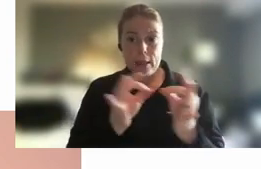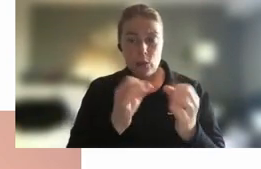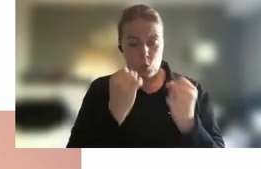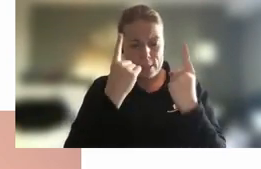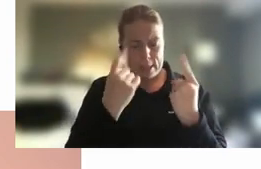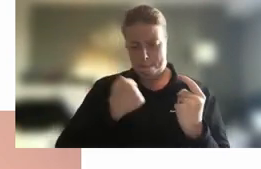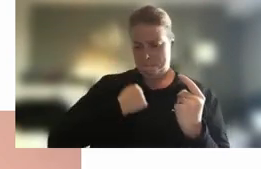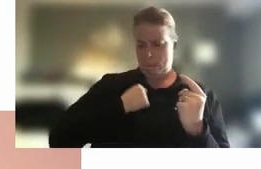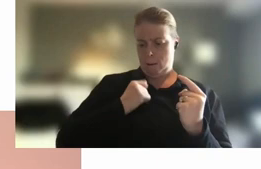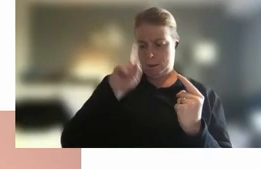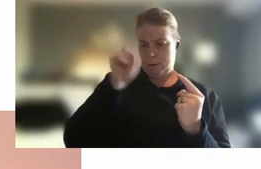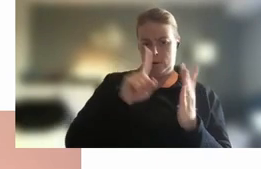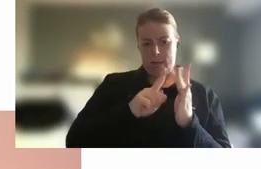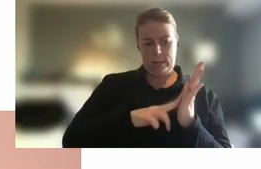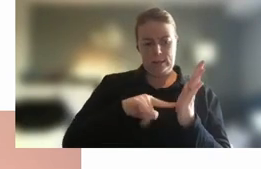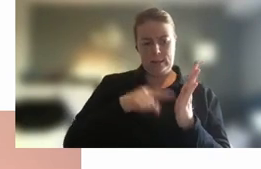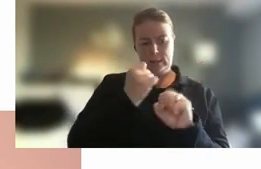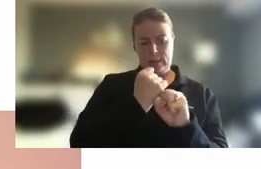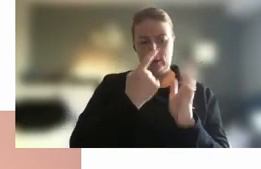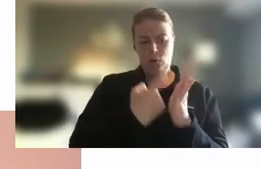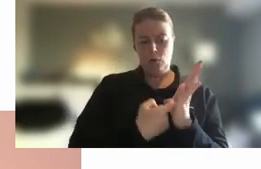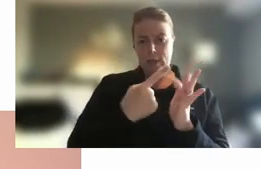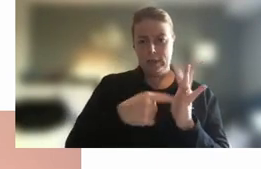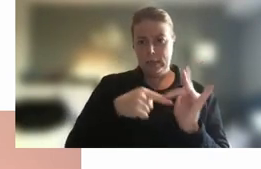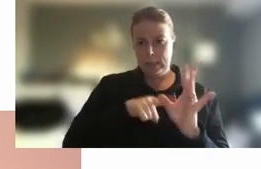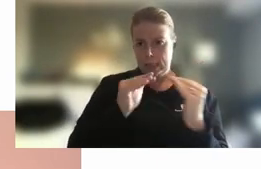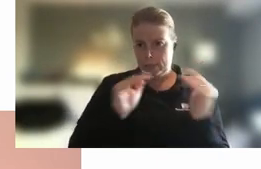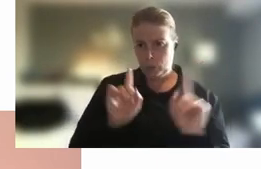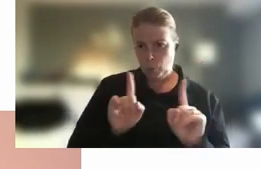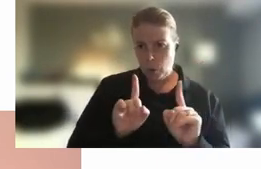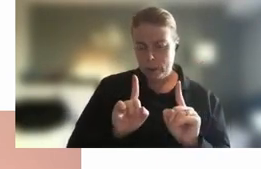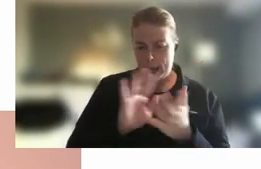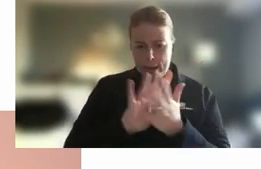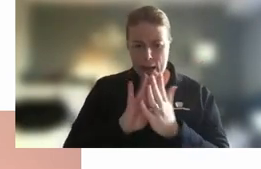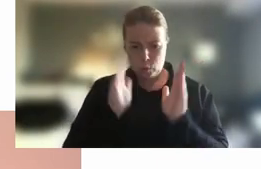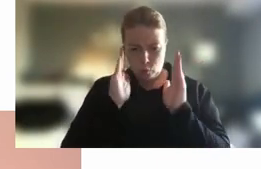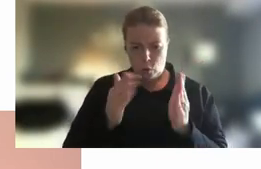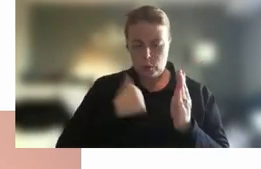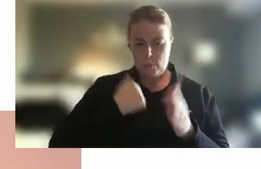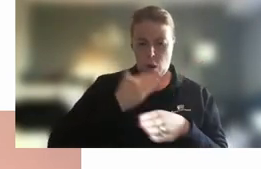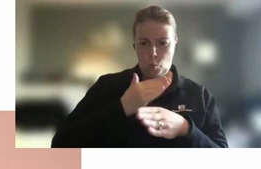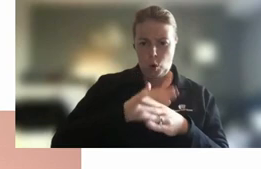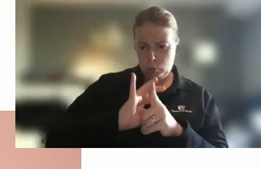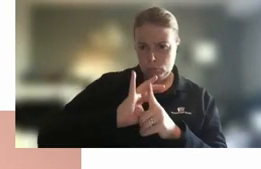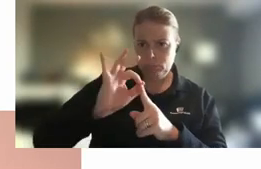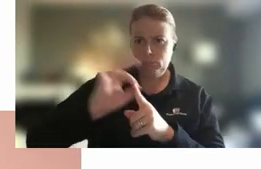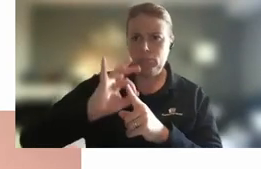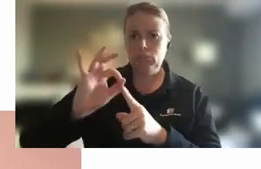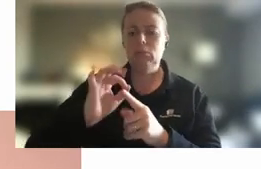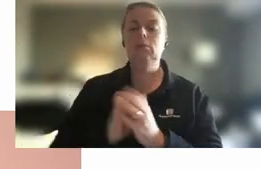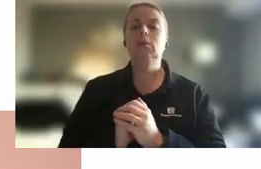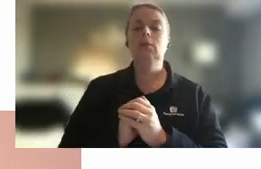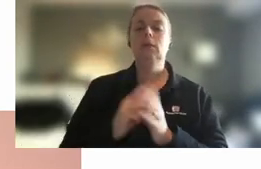and to help them make informed decisions on where to focus their future effort integrity of course is a